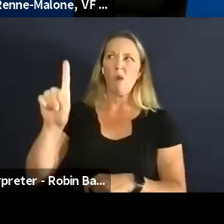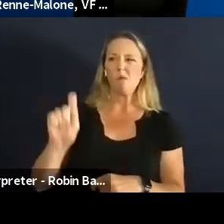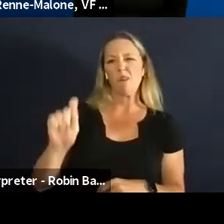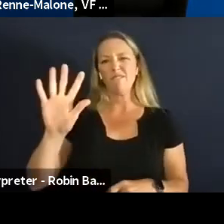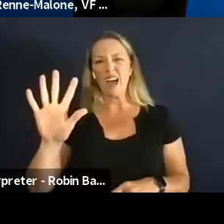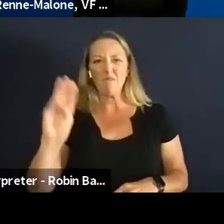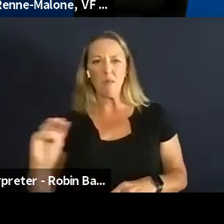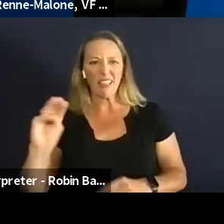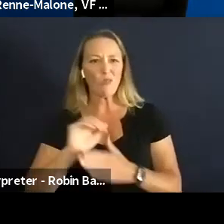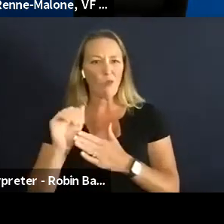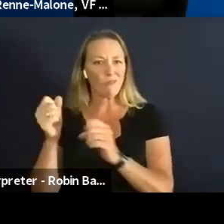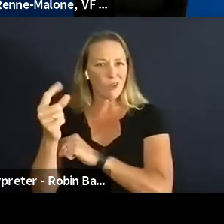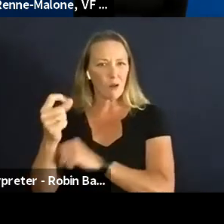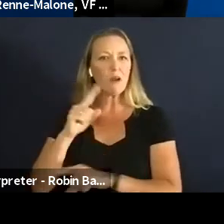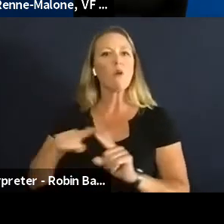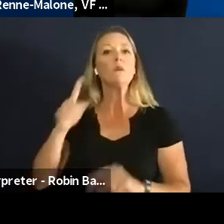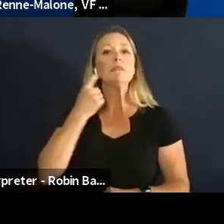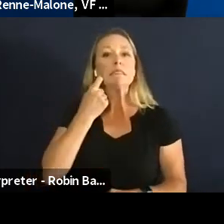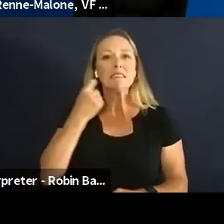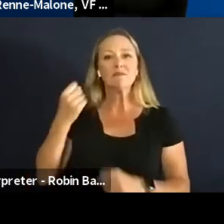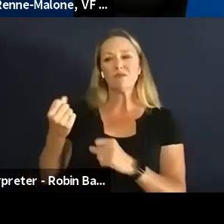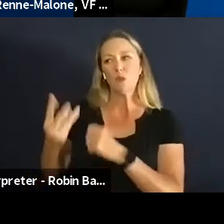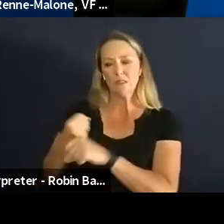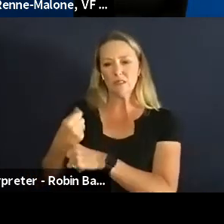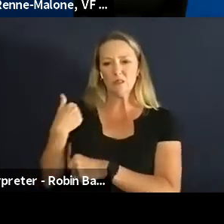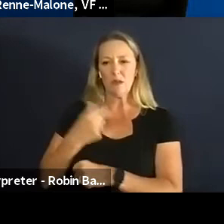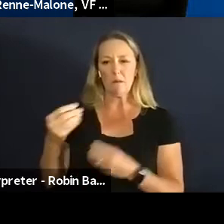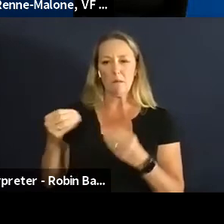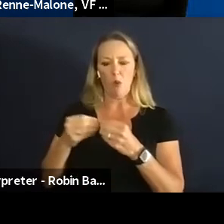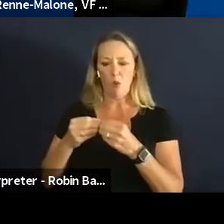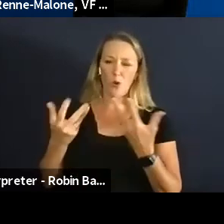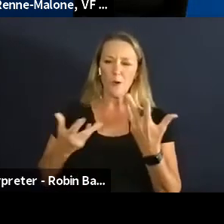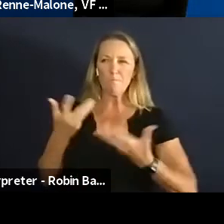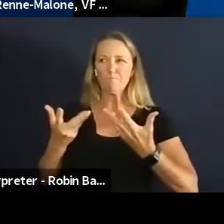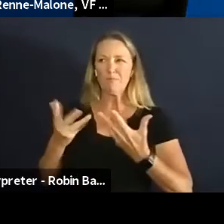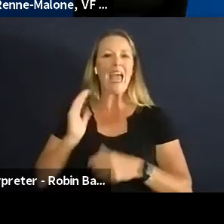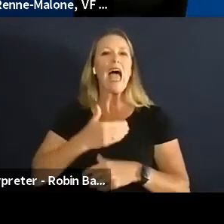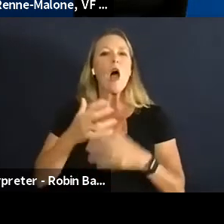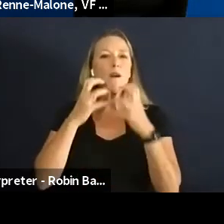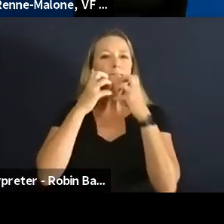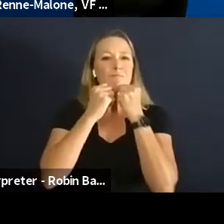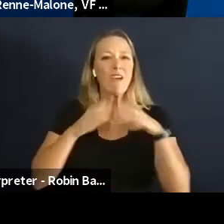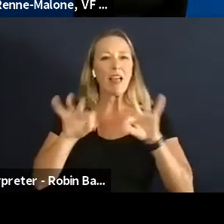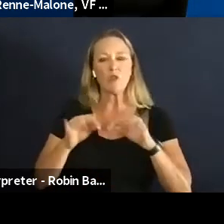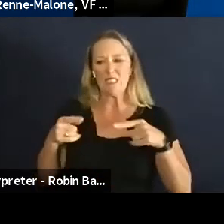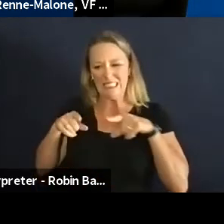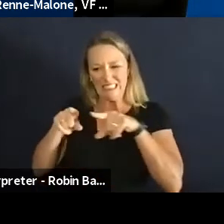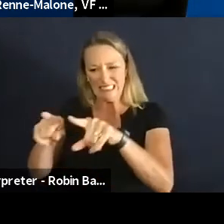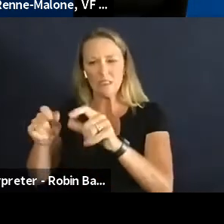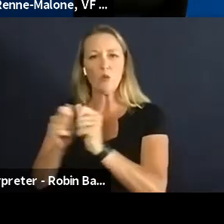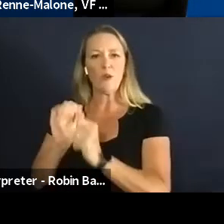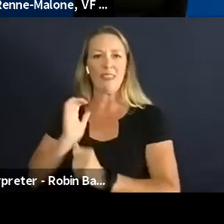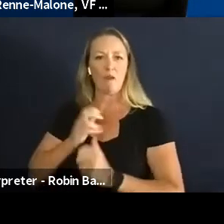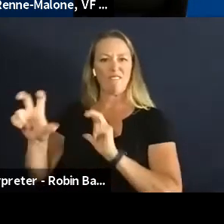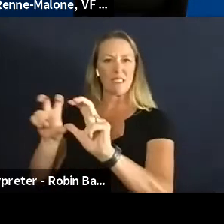in the last few years we have been sort of more aligning our values with our investment and using the whole 100